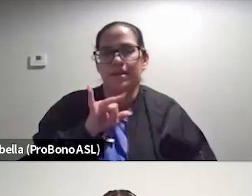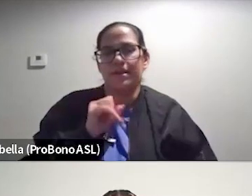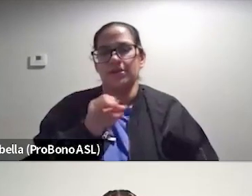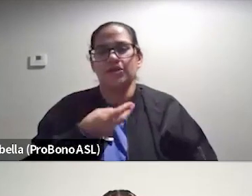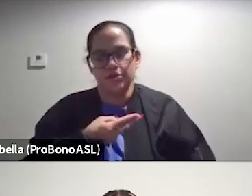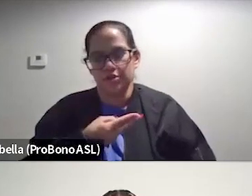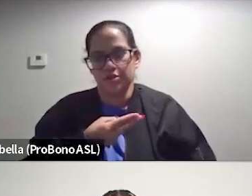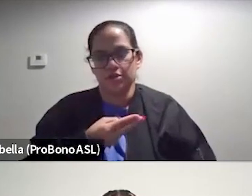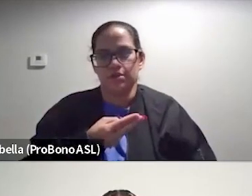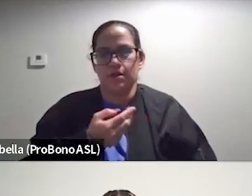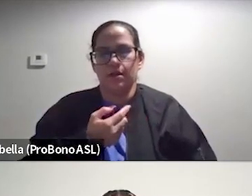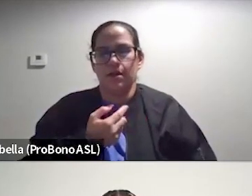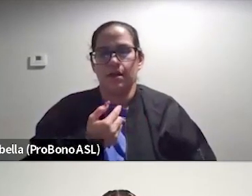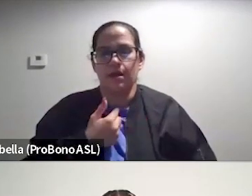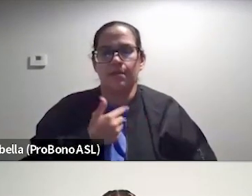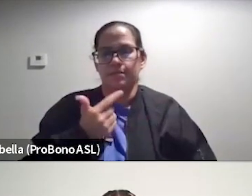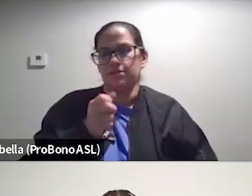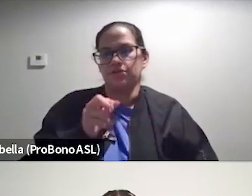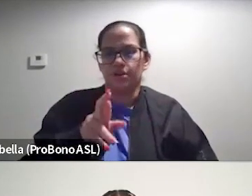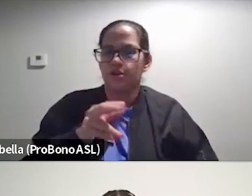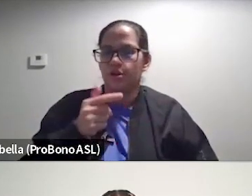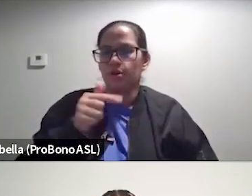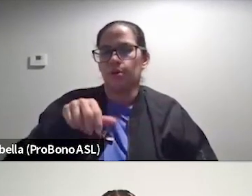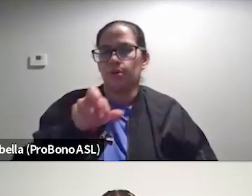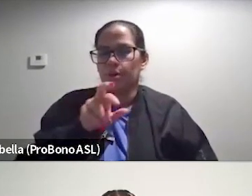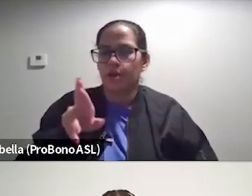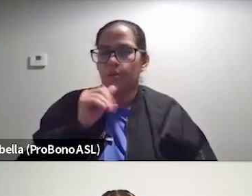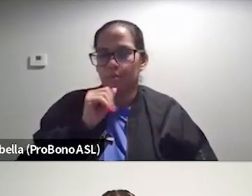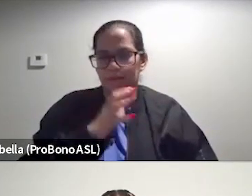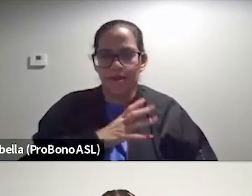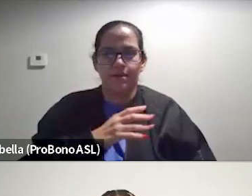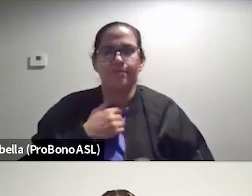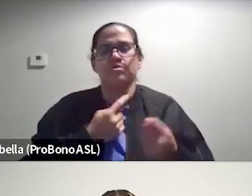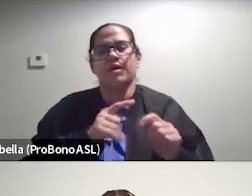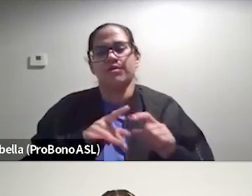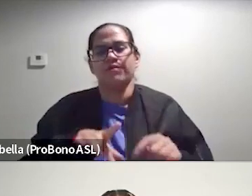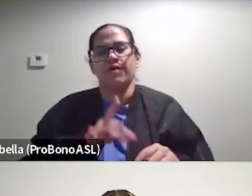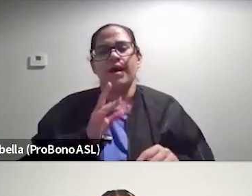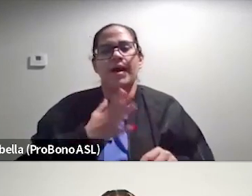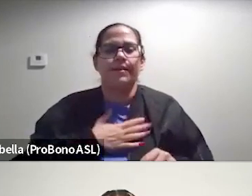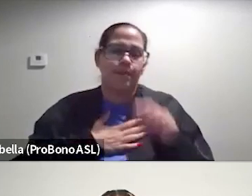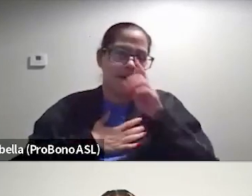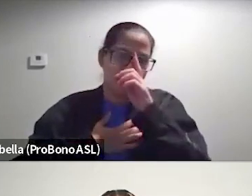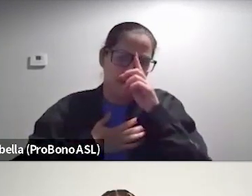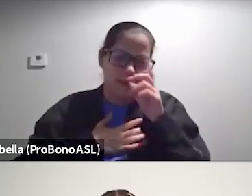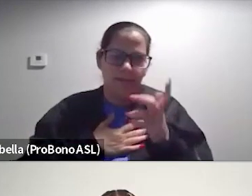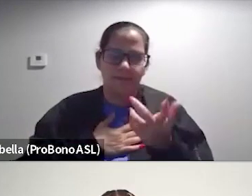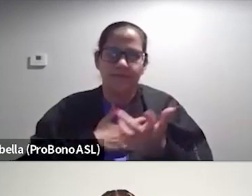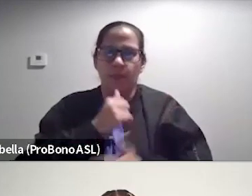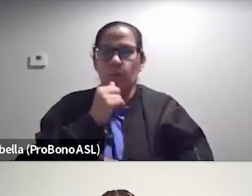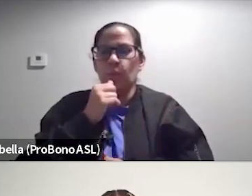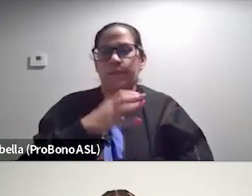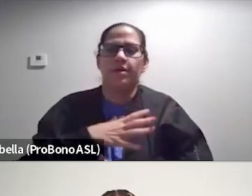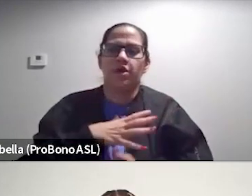I, I am a genderqueer woman, um, trying to find my, um, womanhood